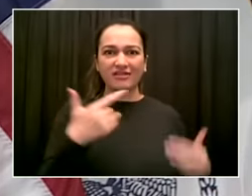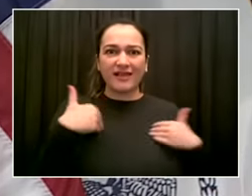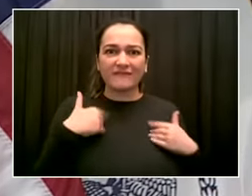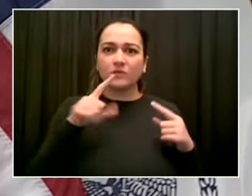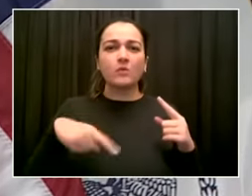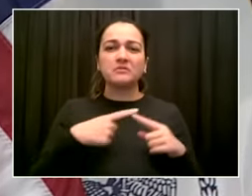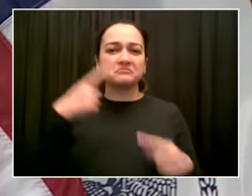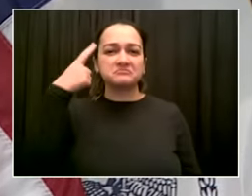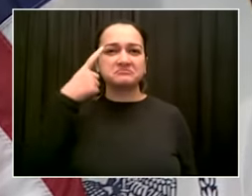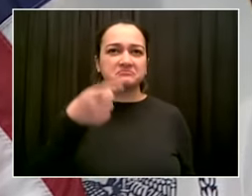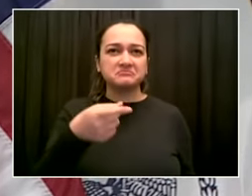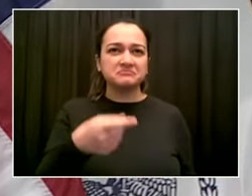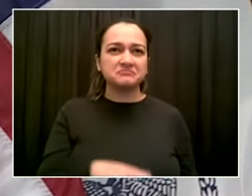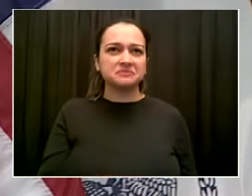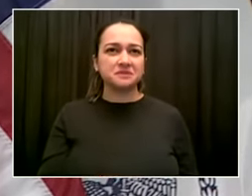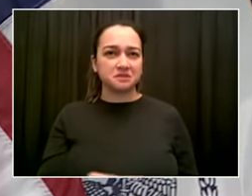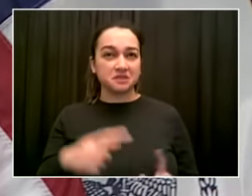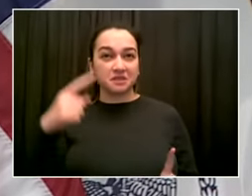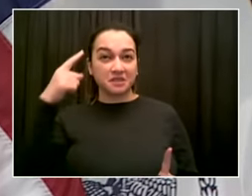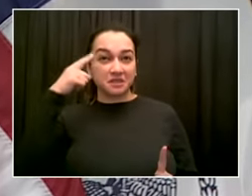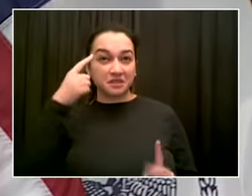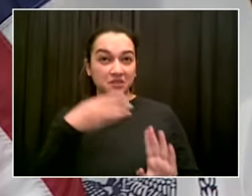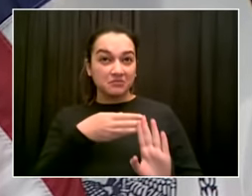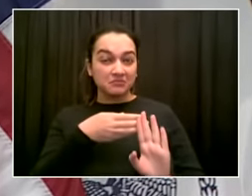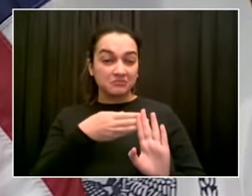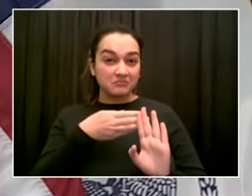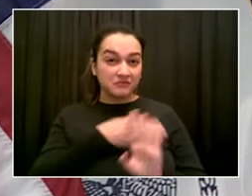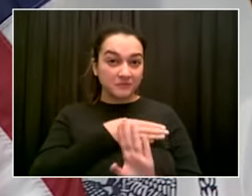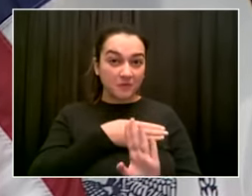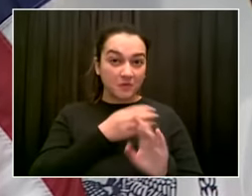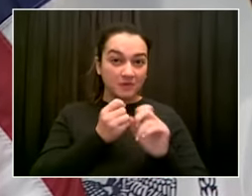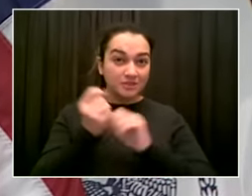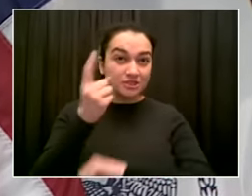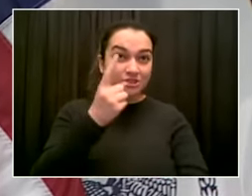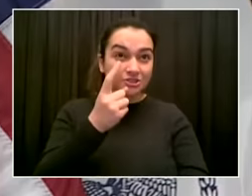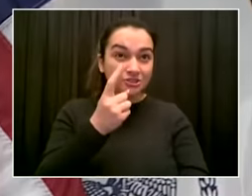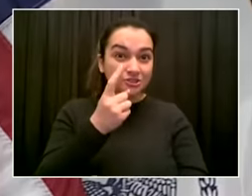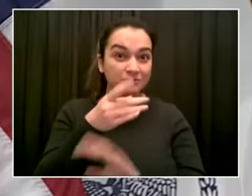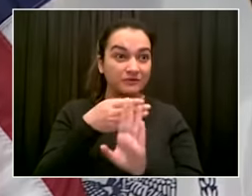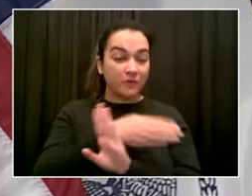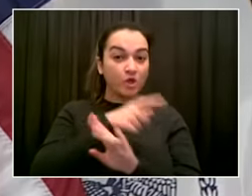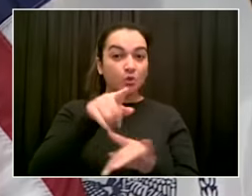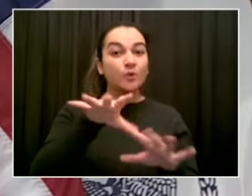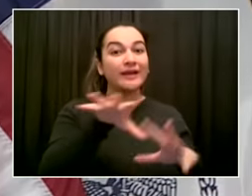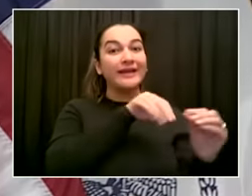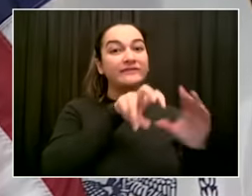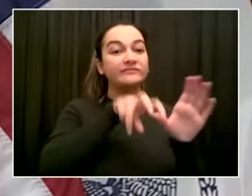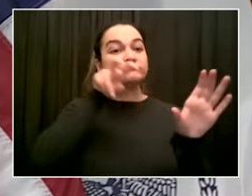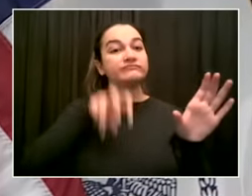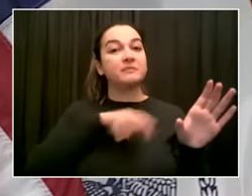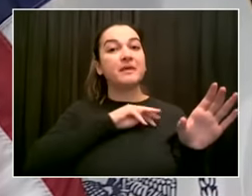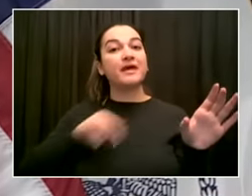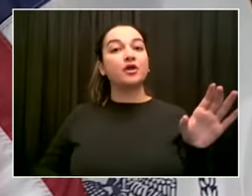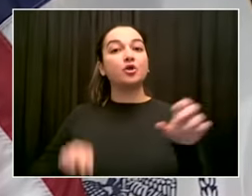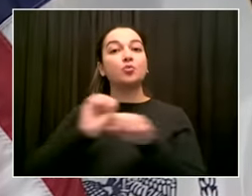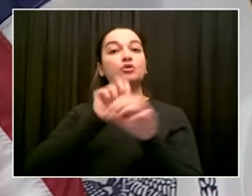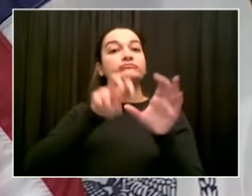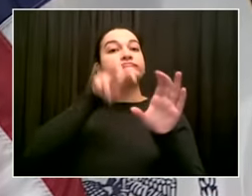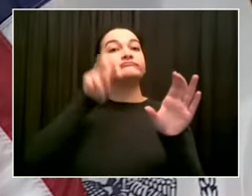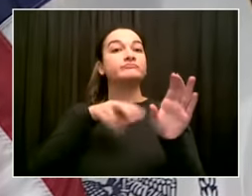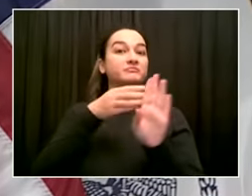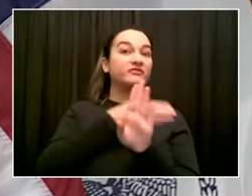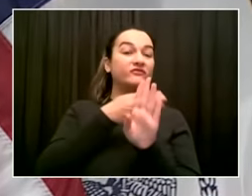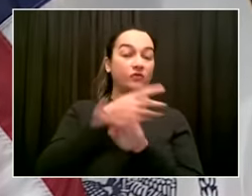Thank you. Very important question. I really appreciate you asking it because this is one of these topics that has a huge impact on people's daily lives but actually doesn't get